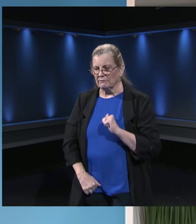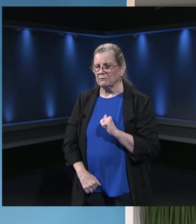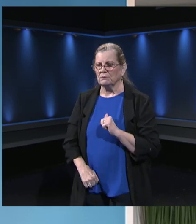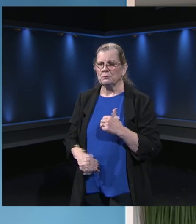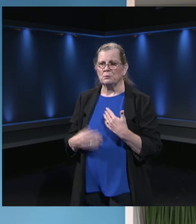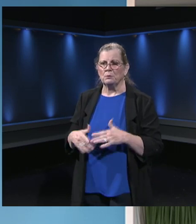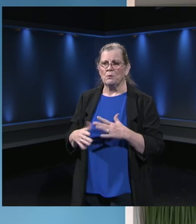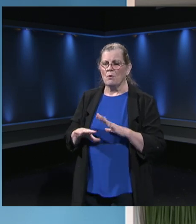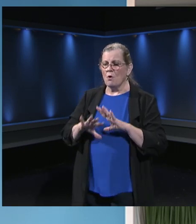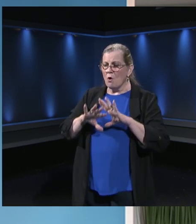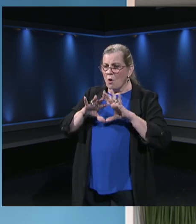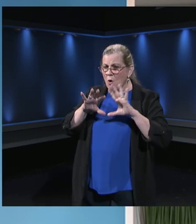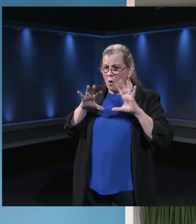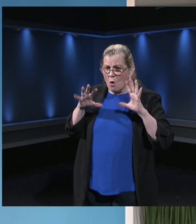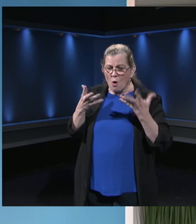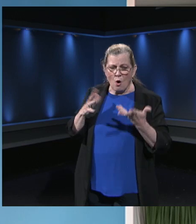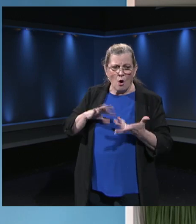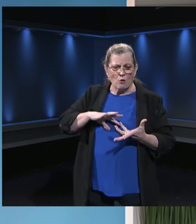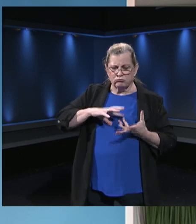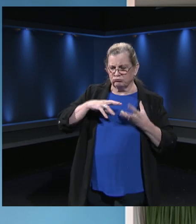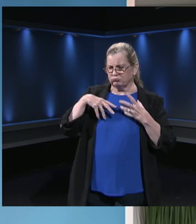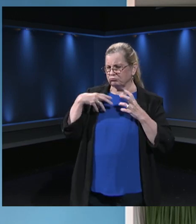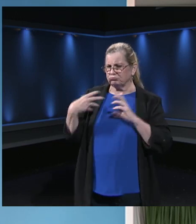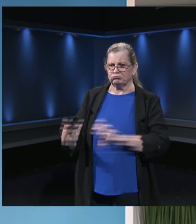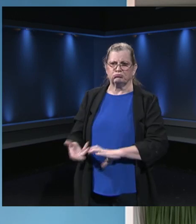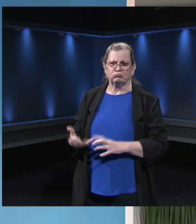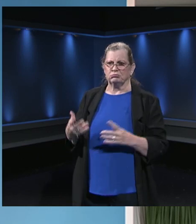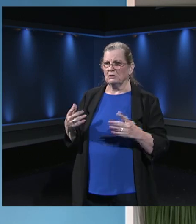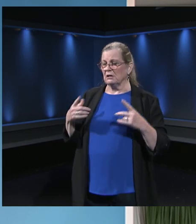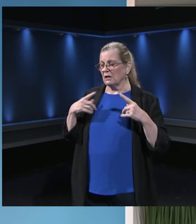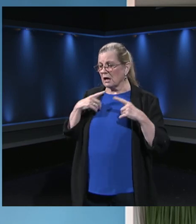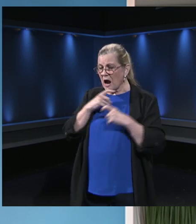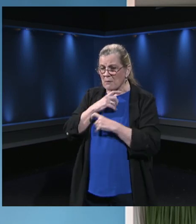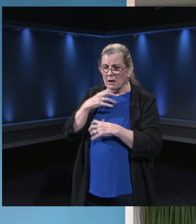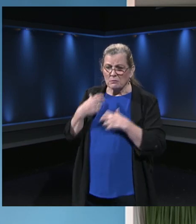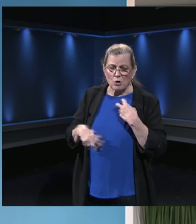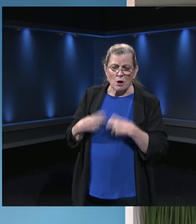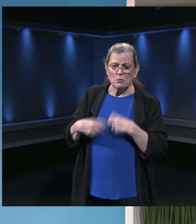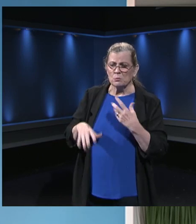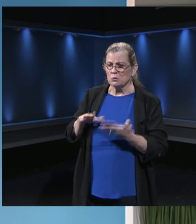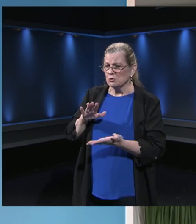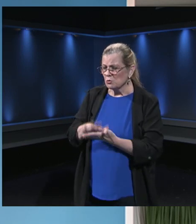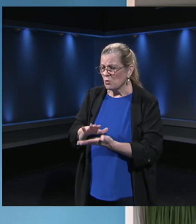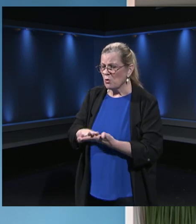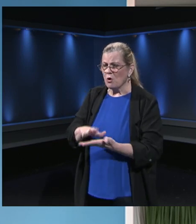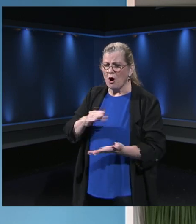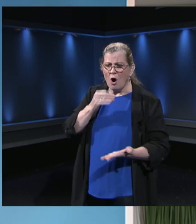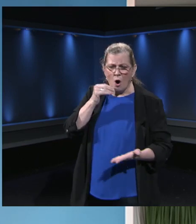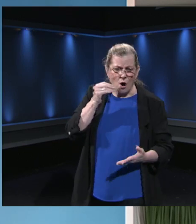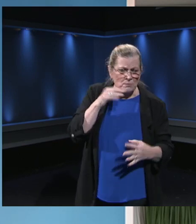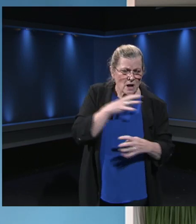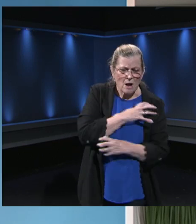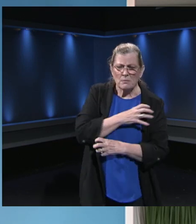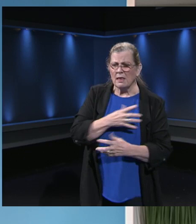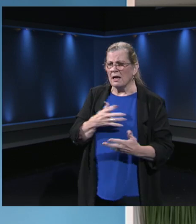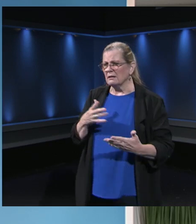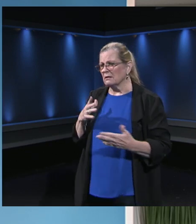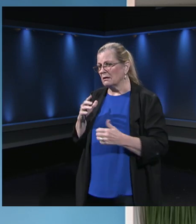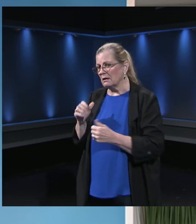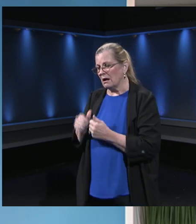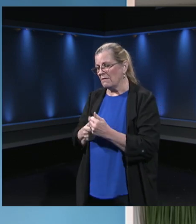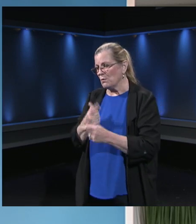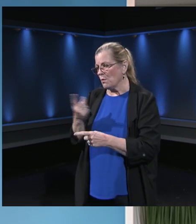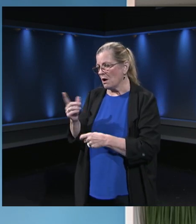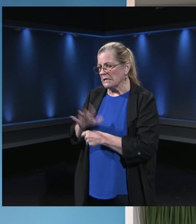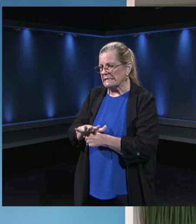now that complicates what's going on in our schools, what's going on in our homes. And there's a lot to deal with, all of us. And so just